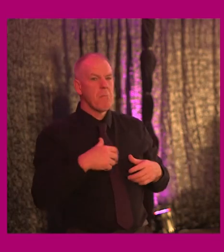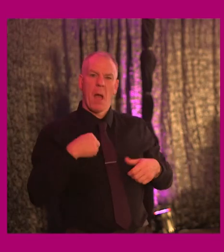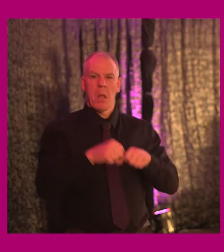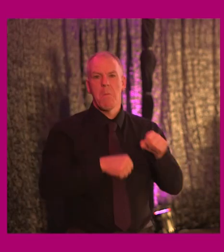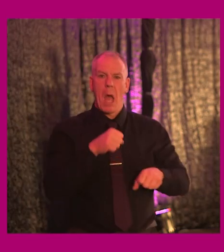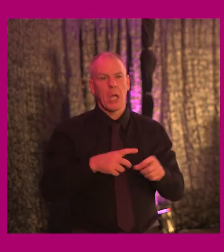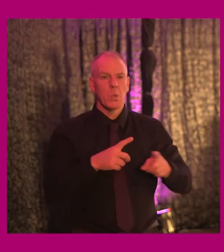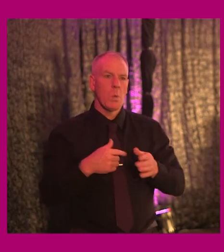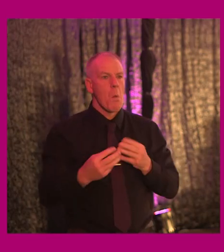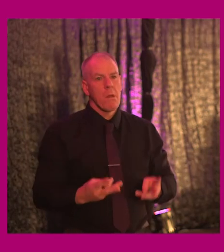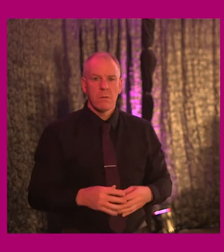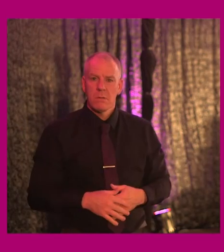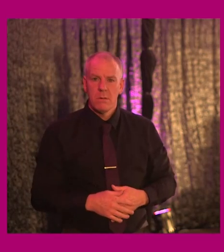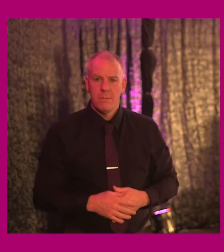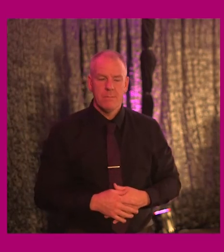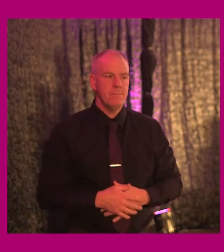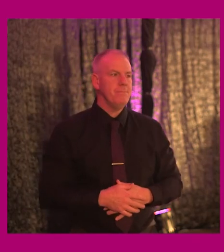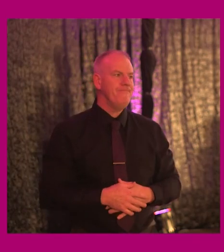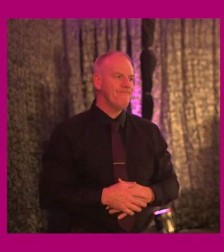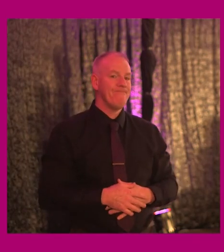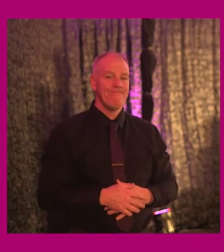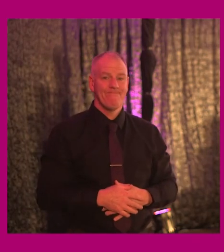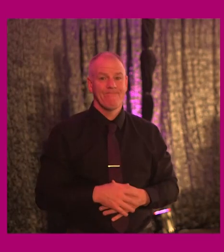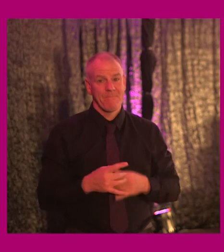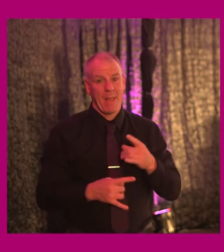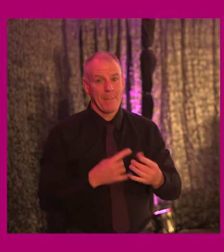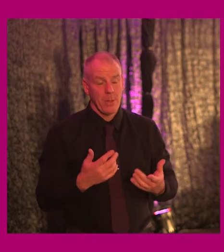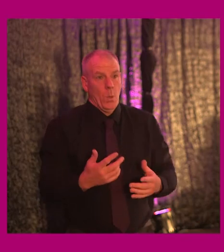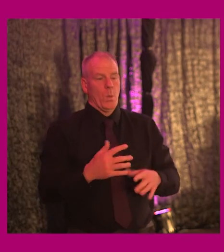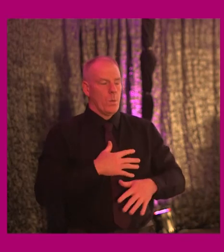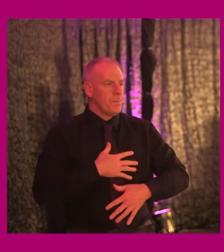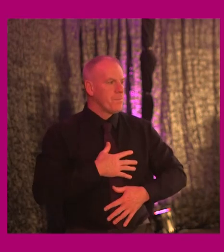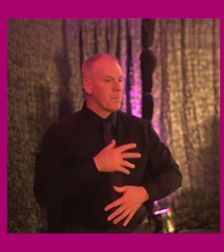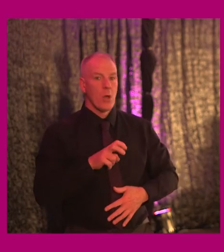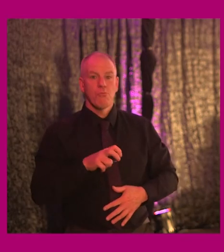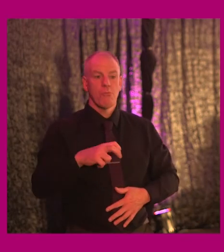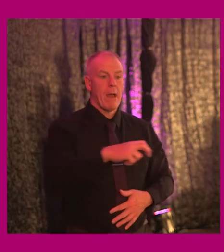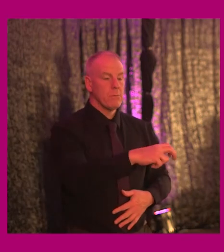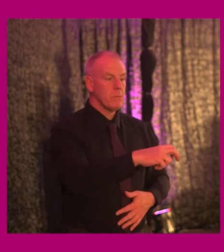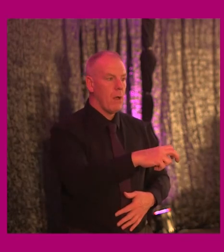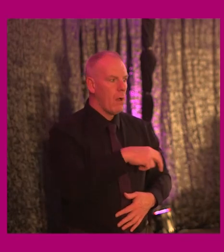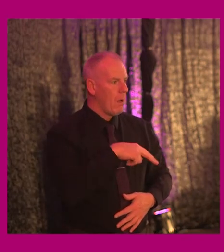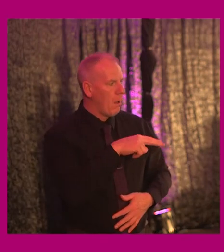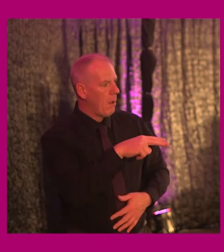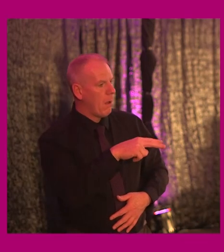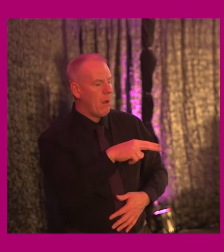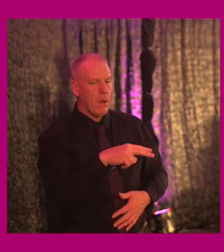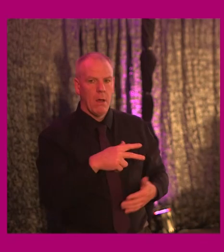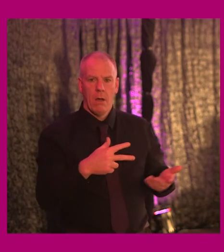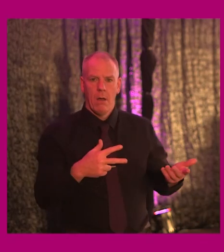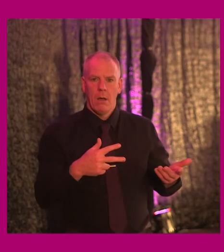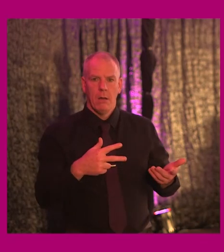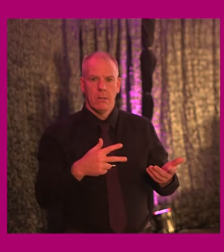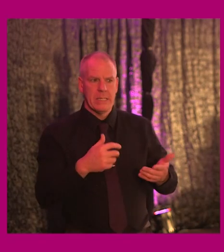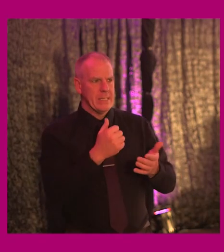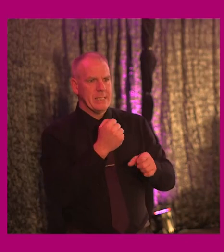a bike. I can do it. I like. It's true. It happened. You turn the corner. You discover that it's impossible to get